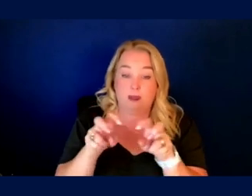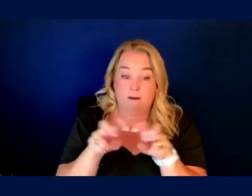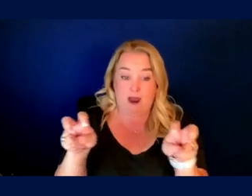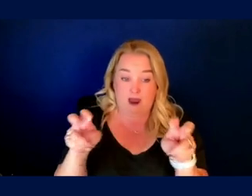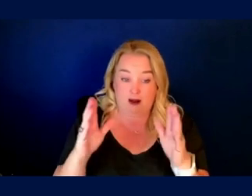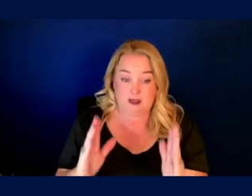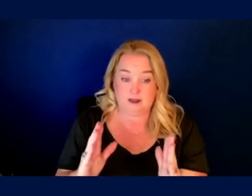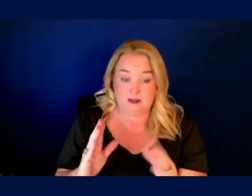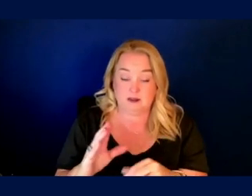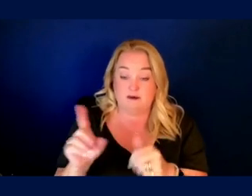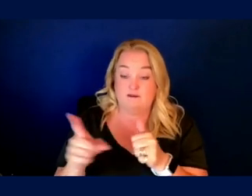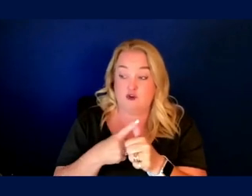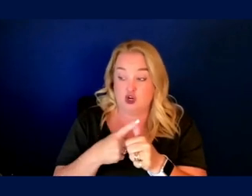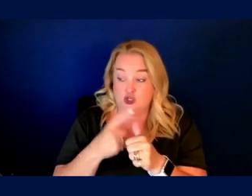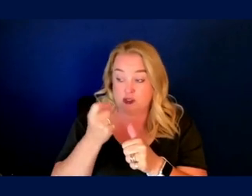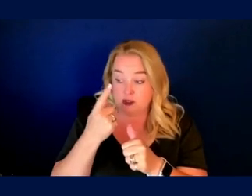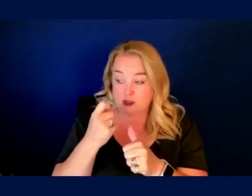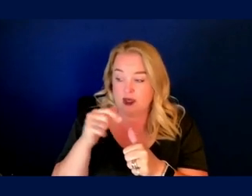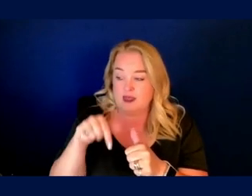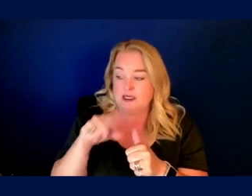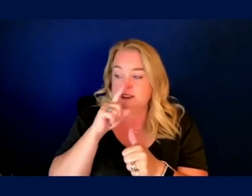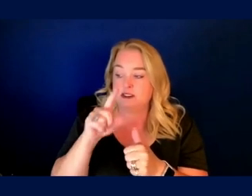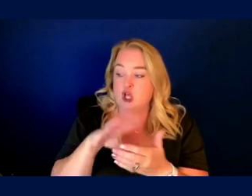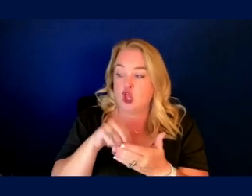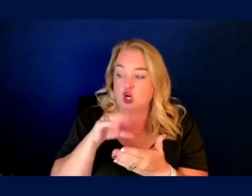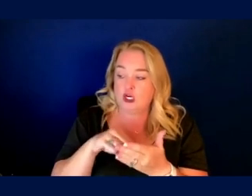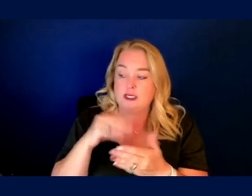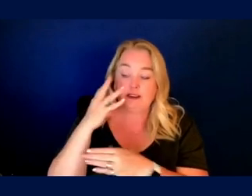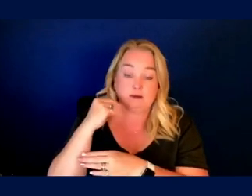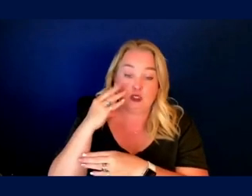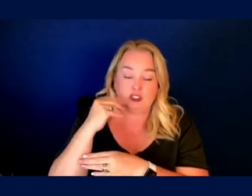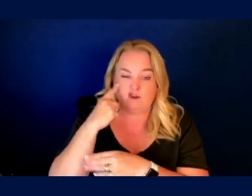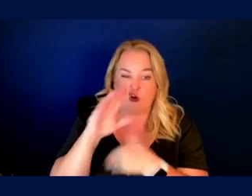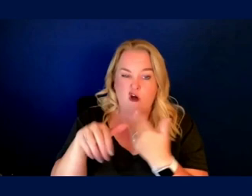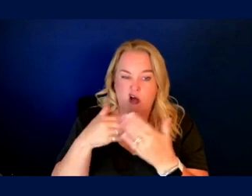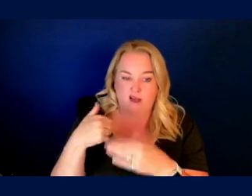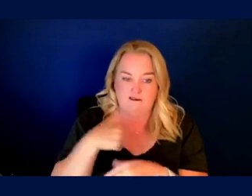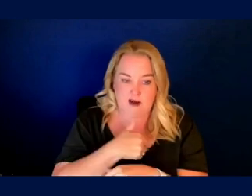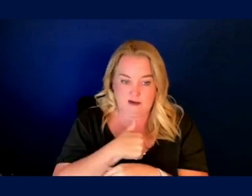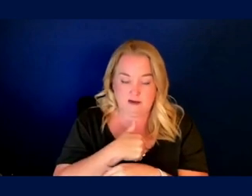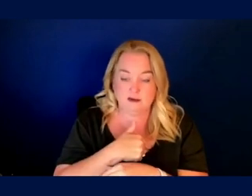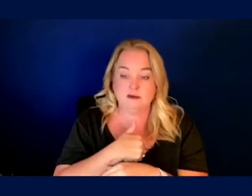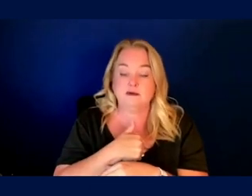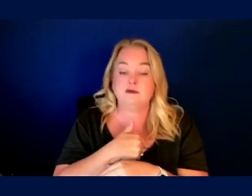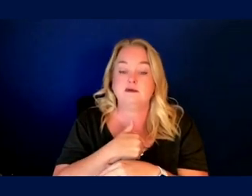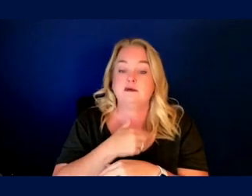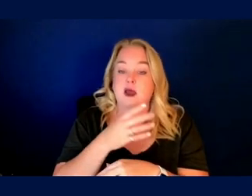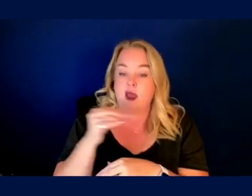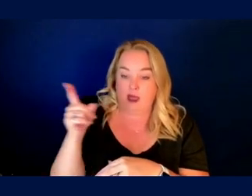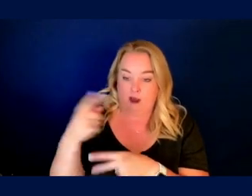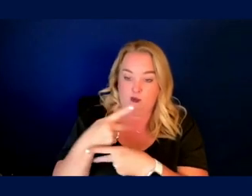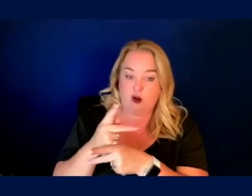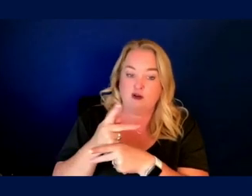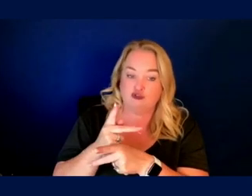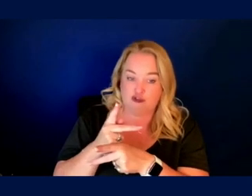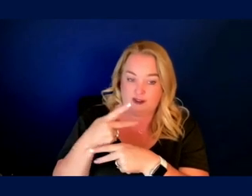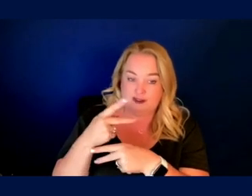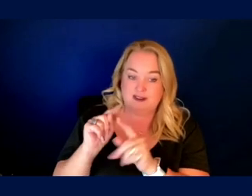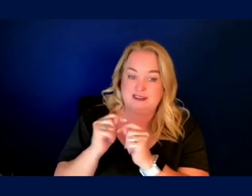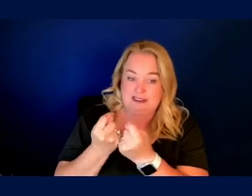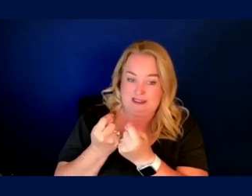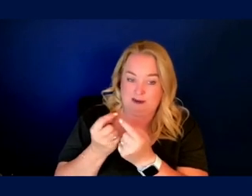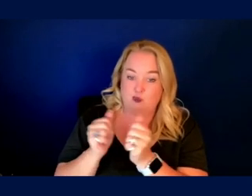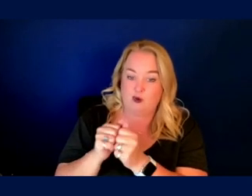Let me note first of all that this is a learning experience for all of us, including the production team at Hopkins at Home and myself.